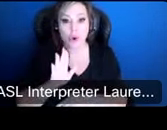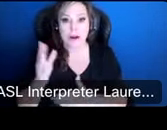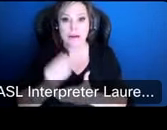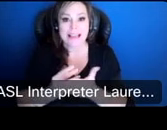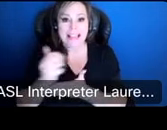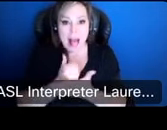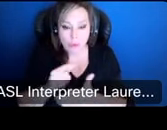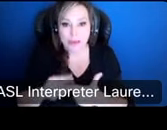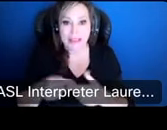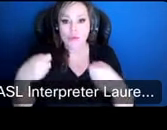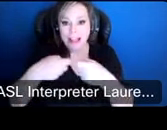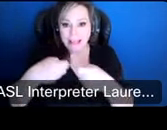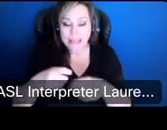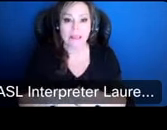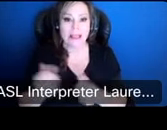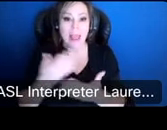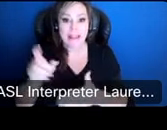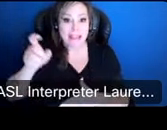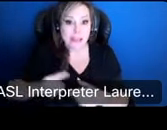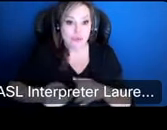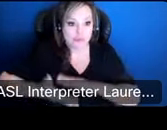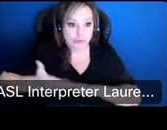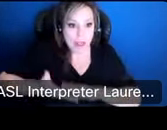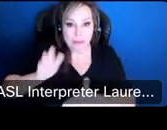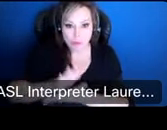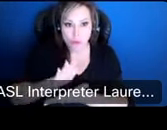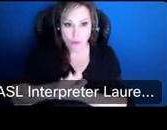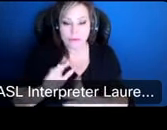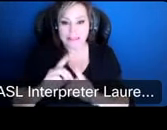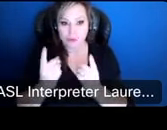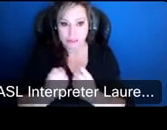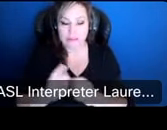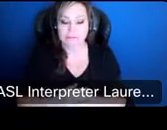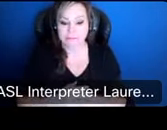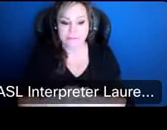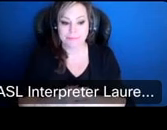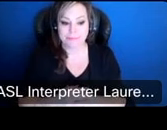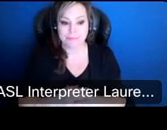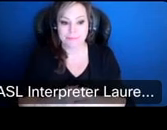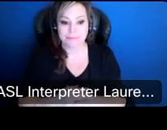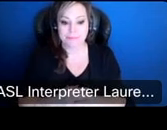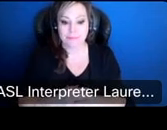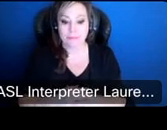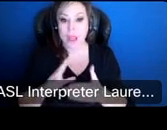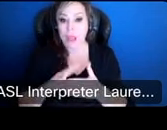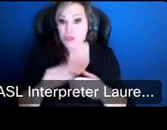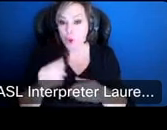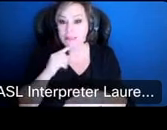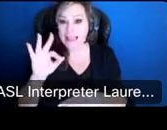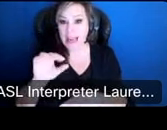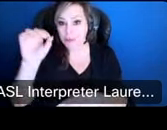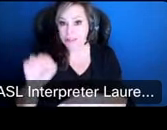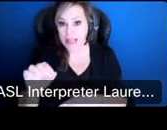your utilities everything you need to run a school district as you can see the note there 90 of the